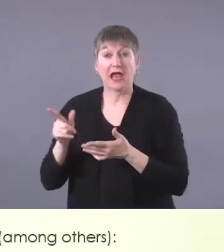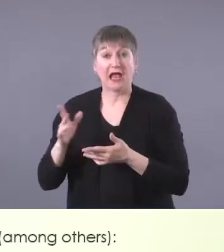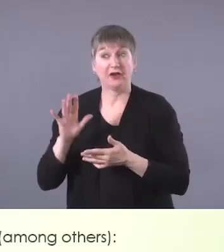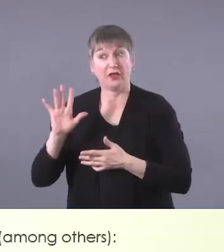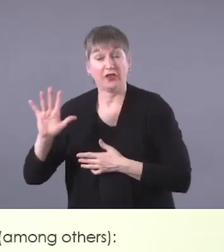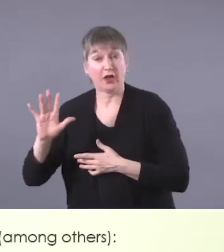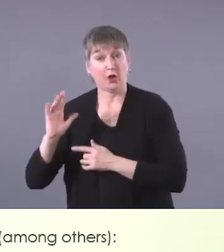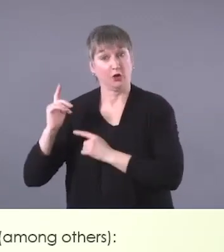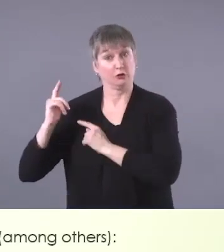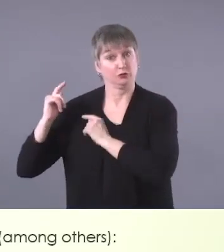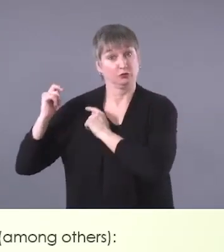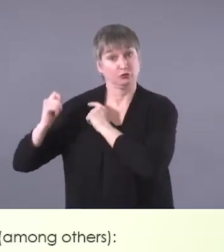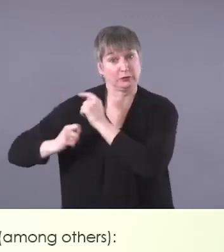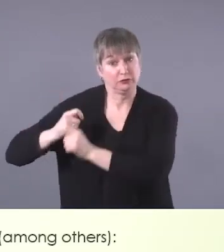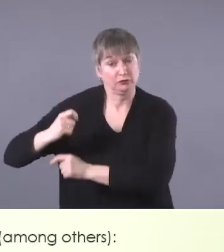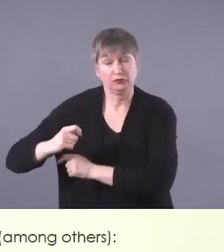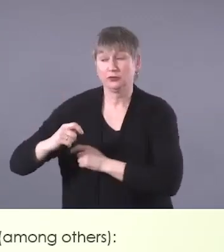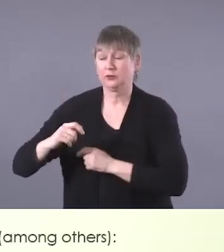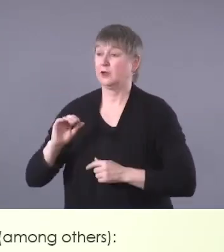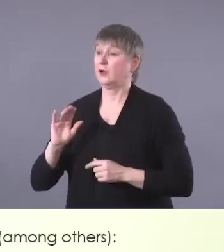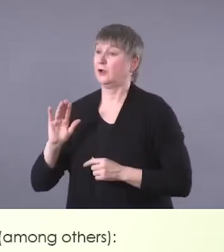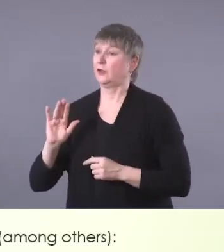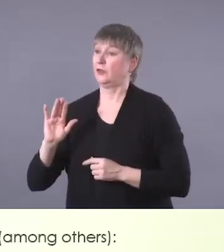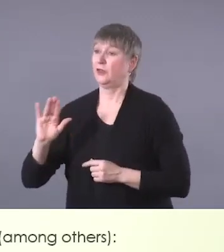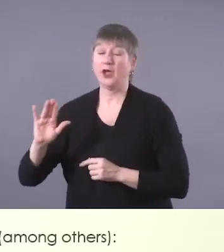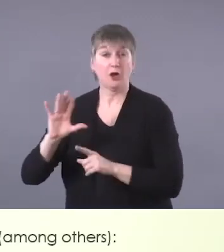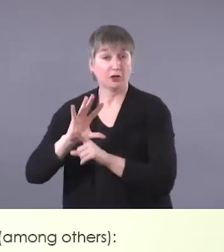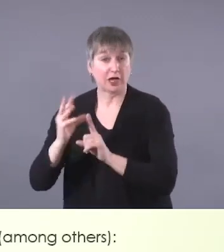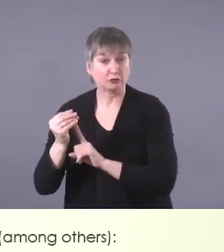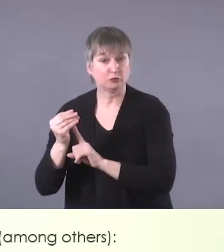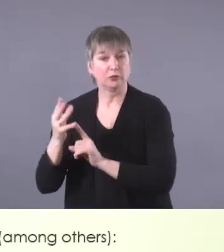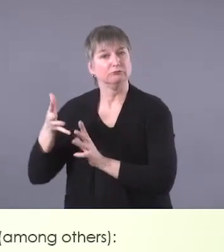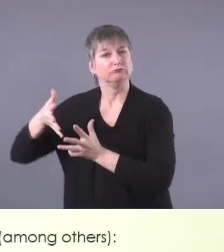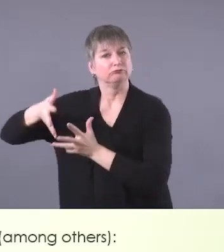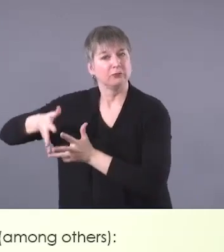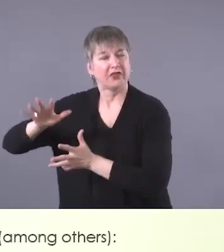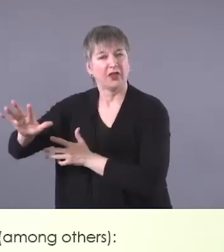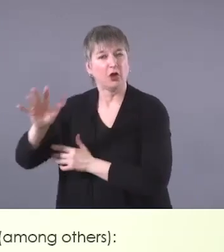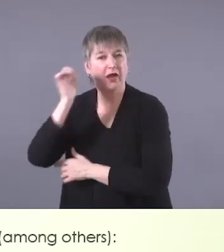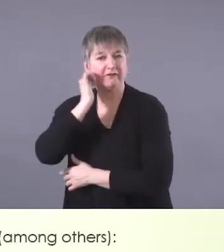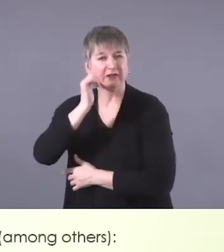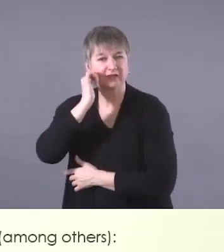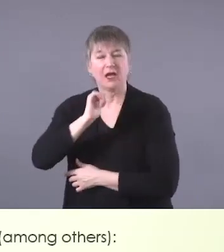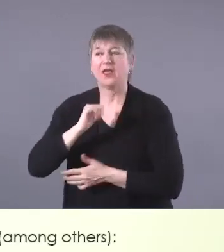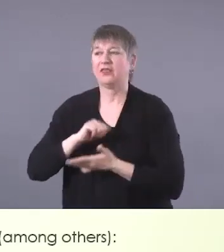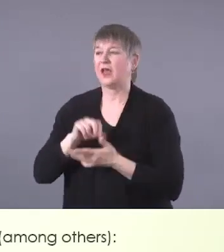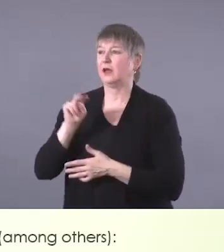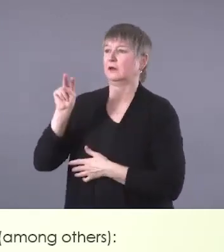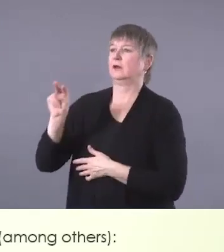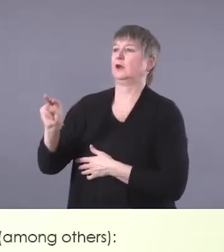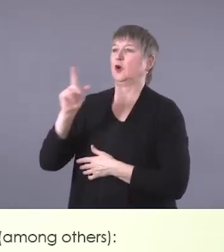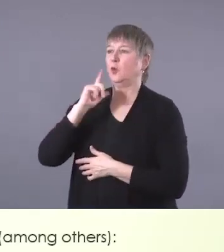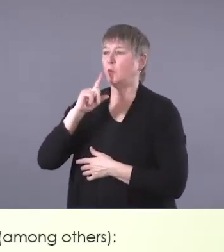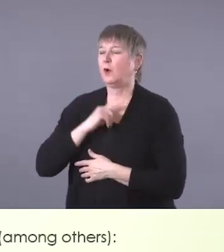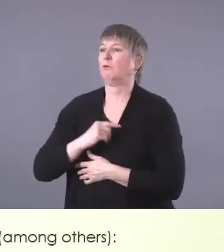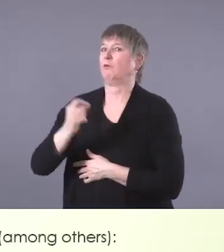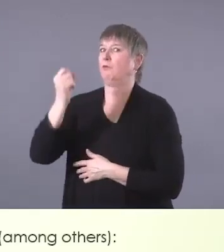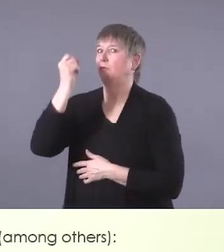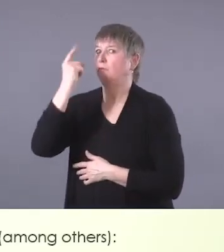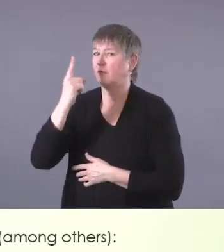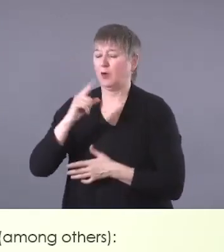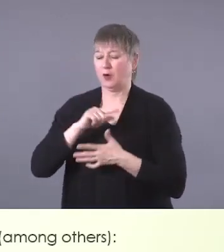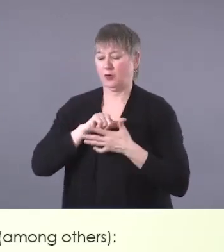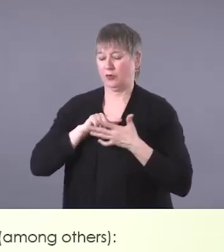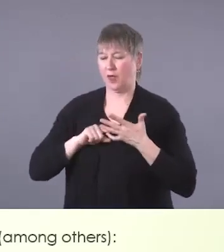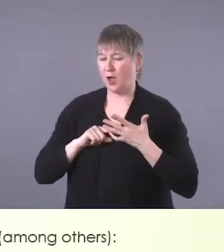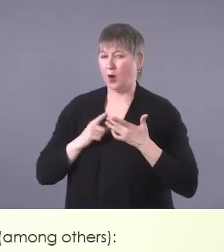practices are rooted in their daily lives, you will further understand the importance of considering these when you work